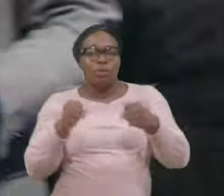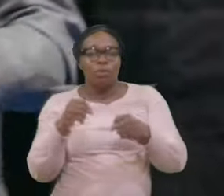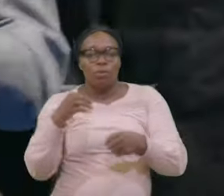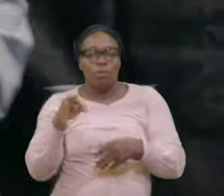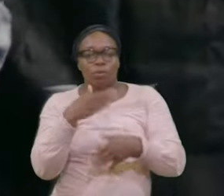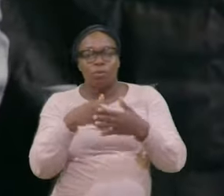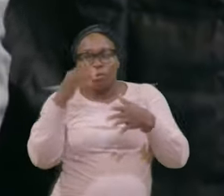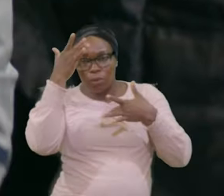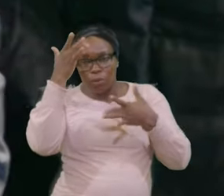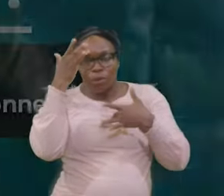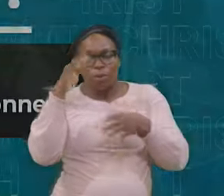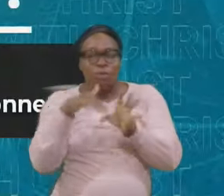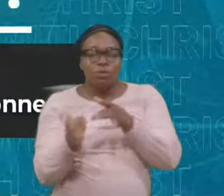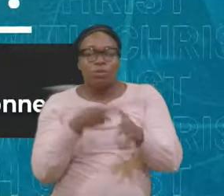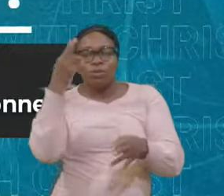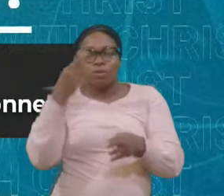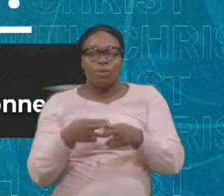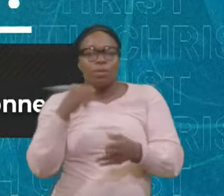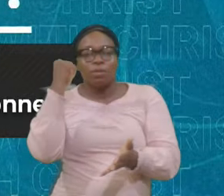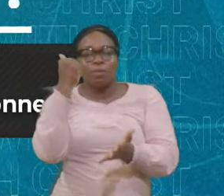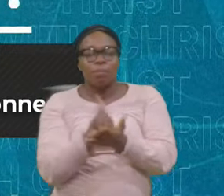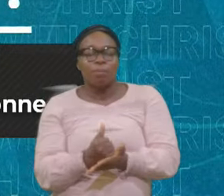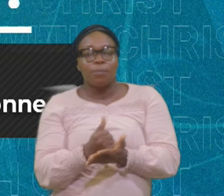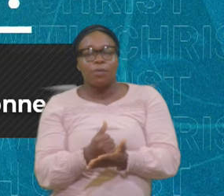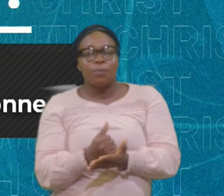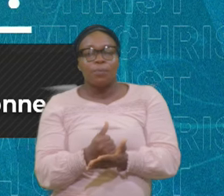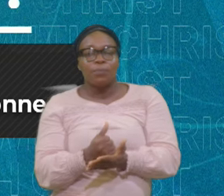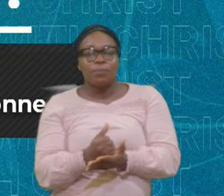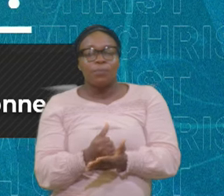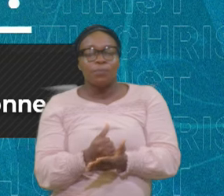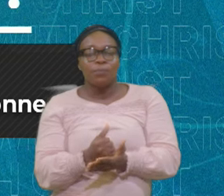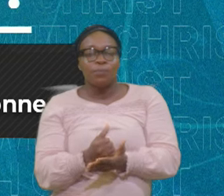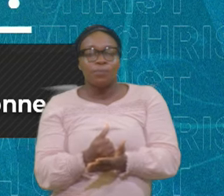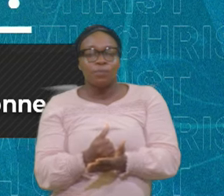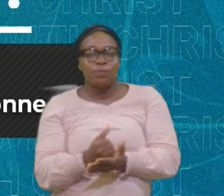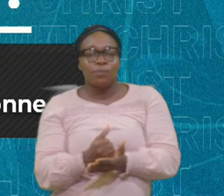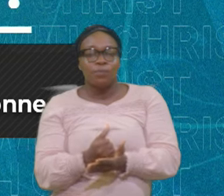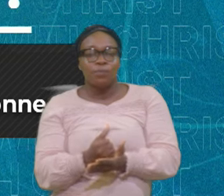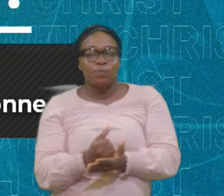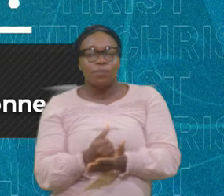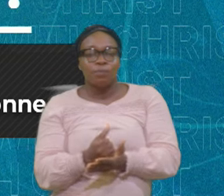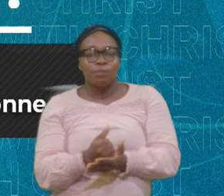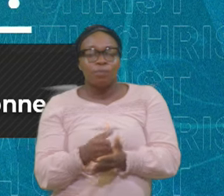All of you Who raised Your You stood Up Please Can you Stand Up There